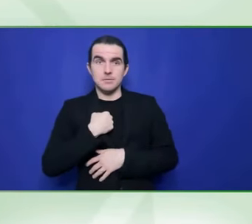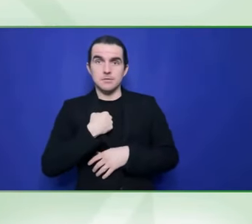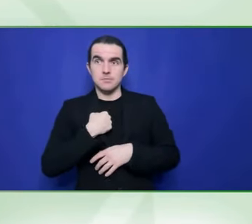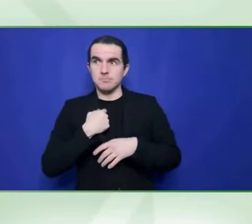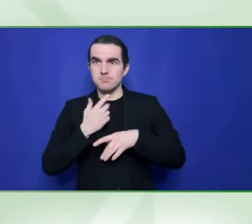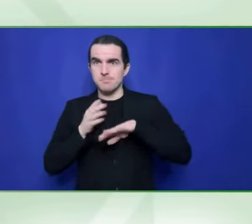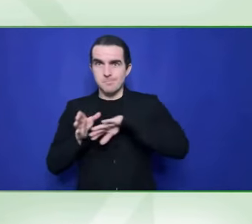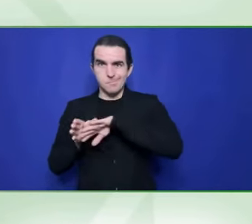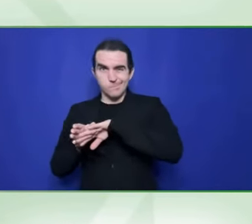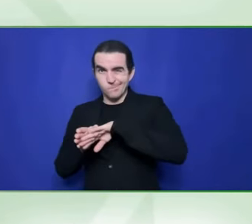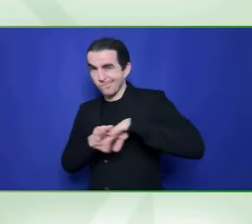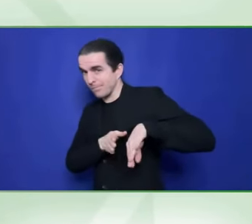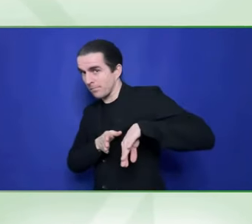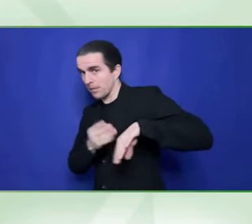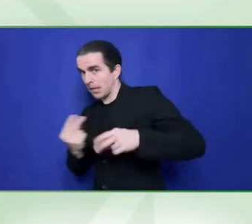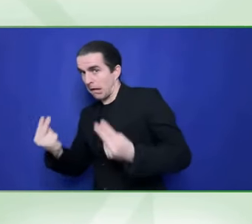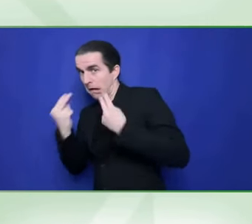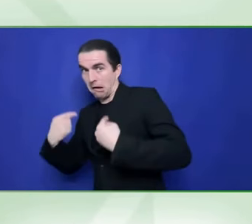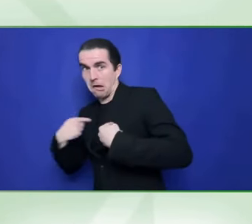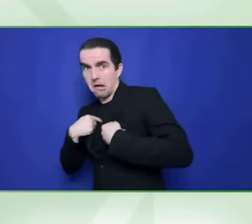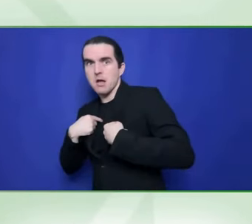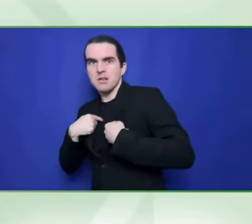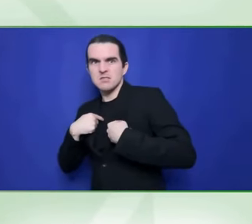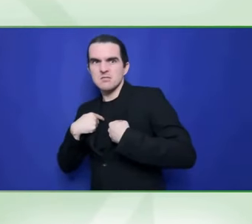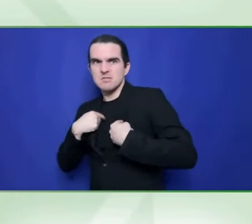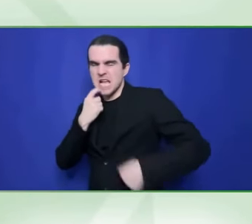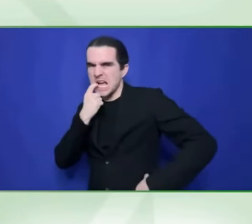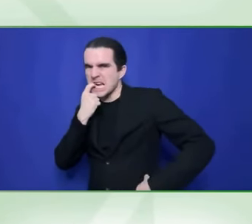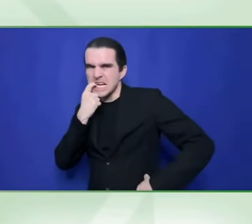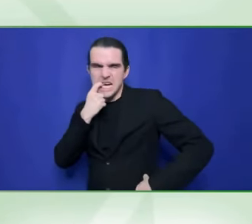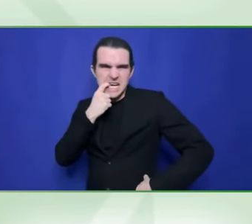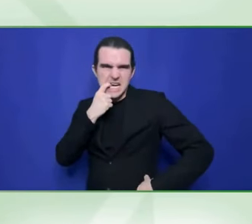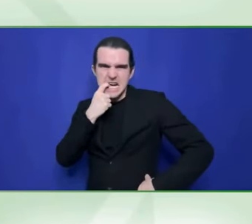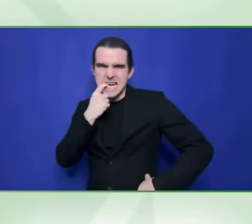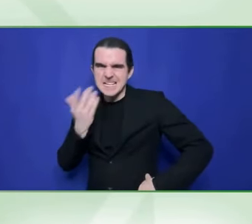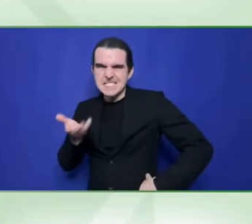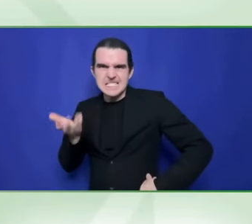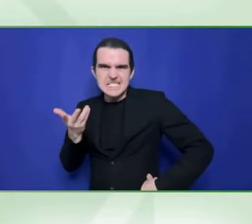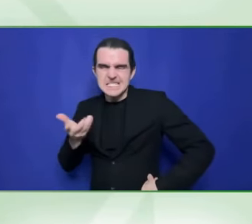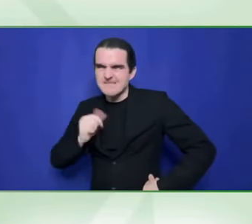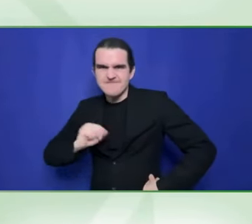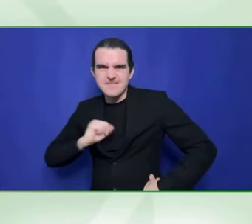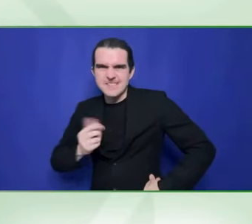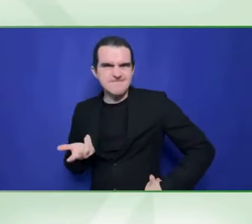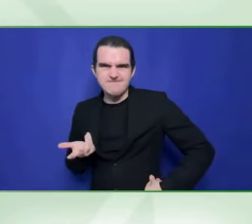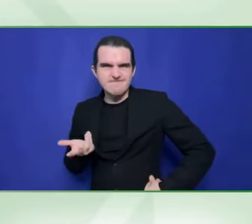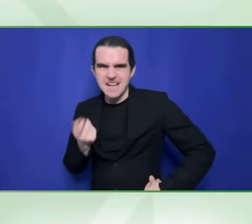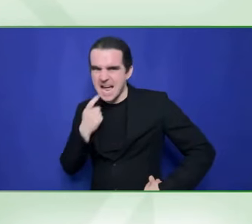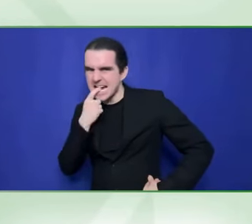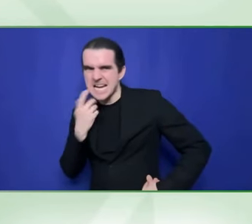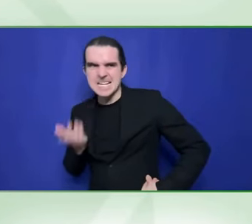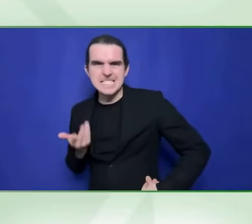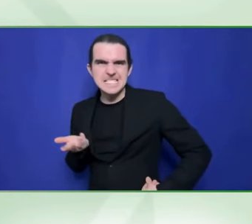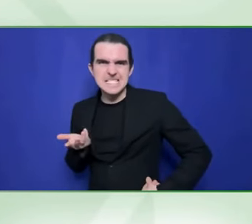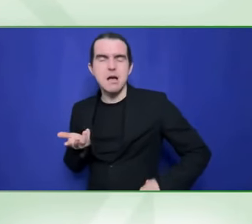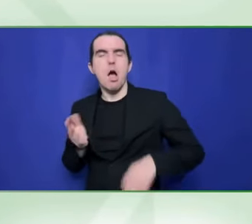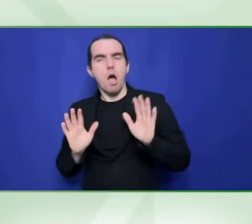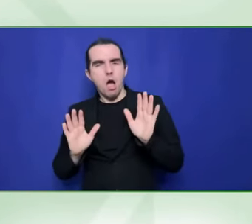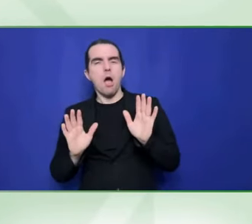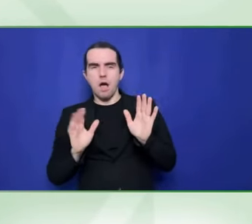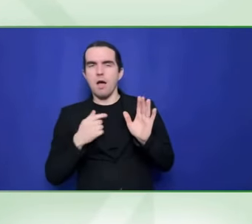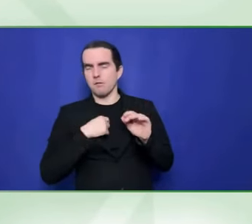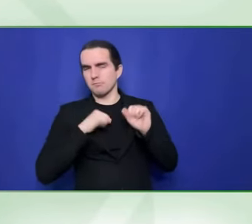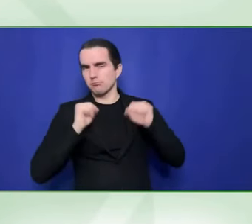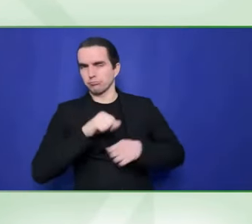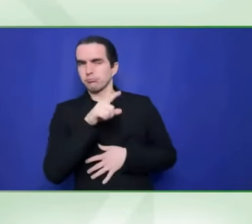feels like a different beginning from all the other beginnings before. I feel the environment is different. And I think what I am hopeful